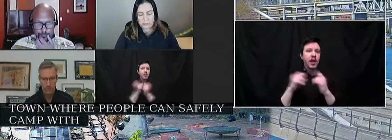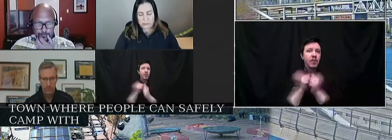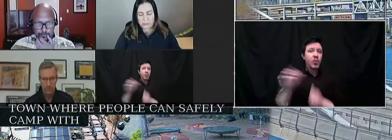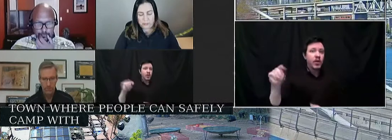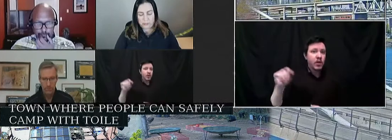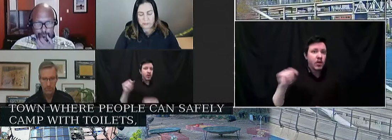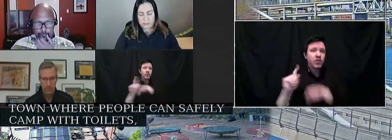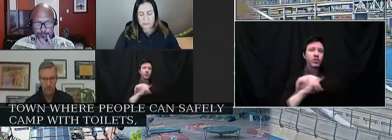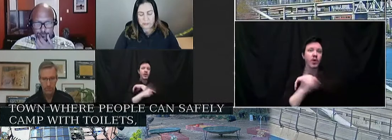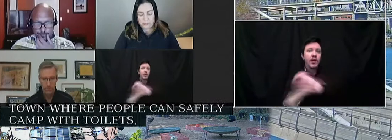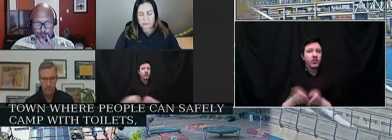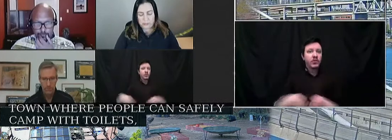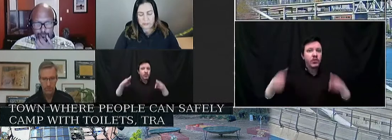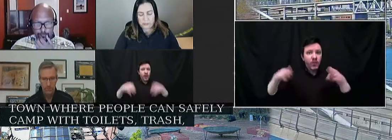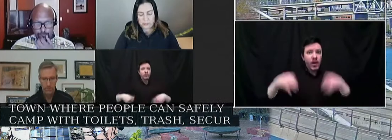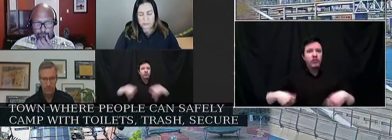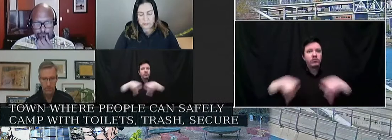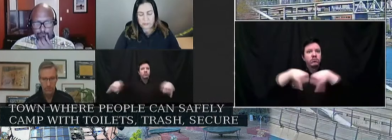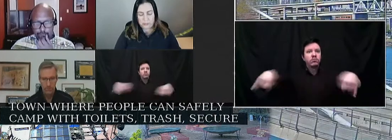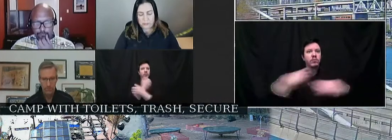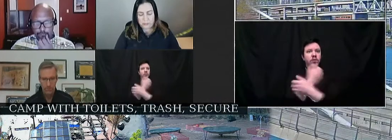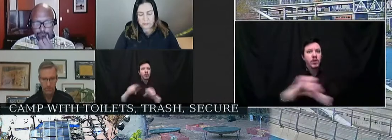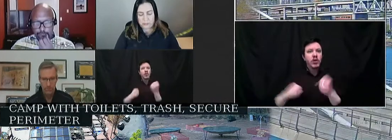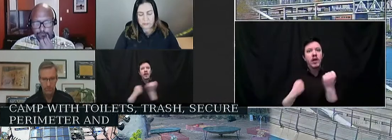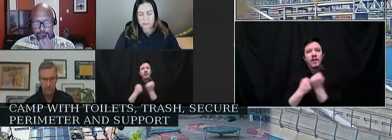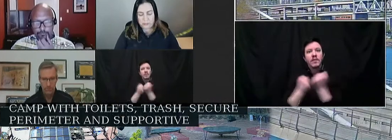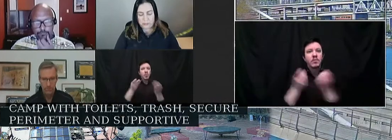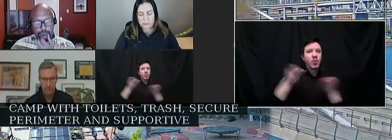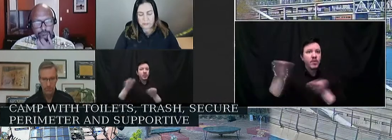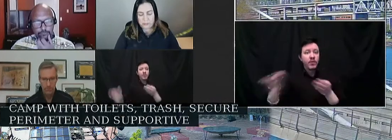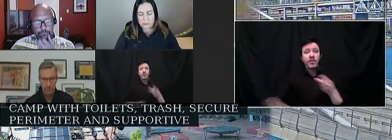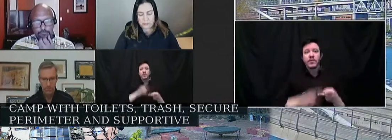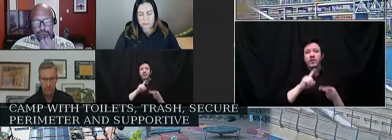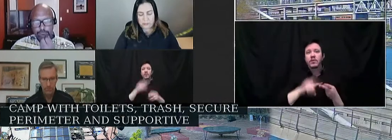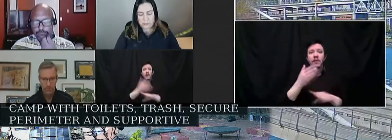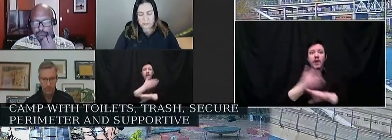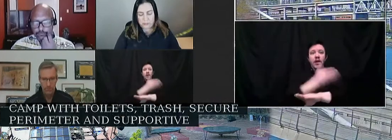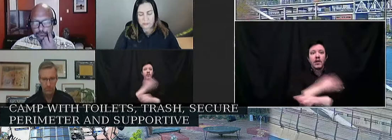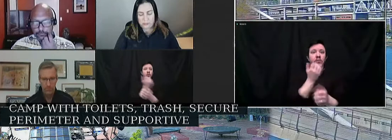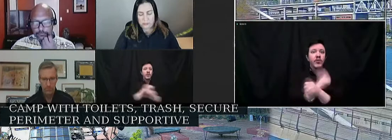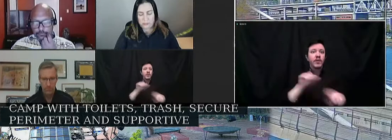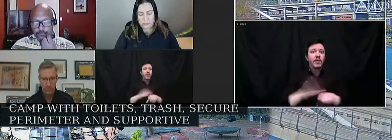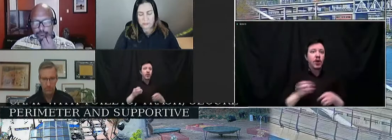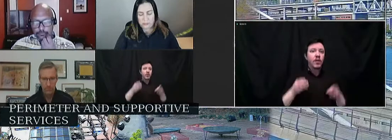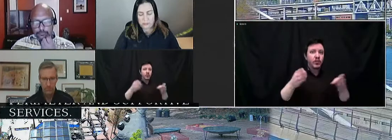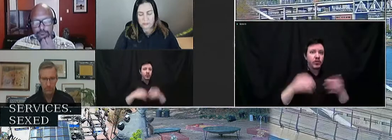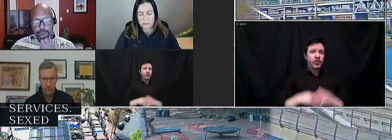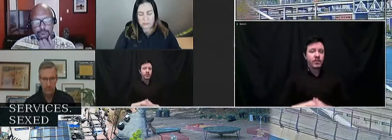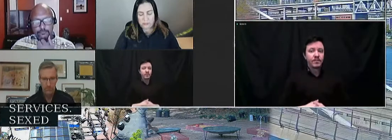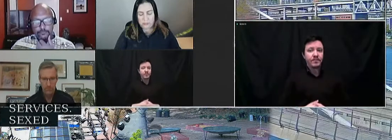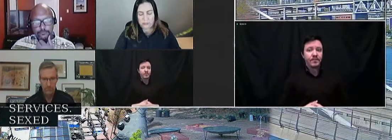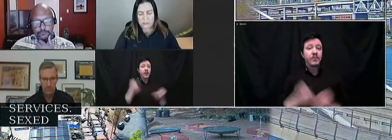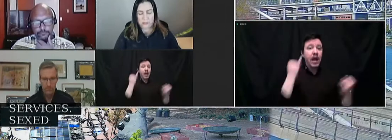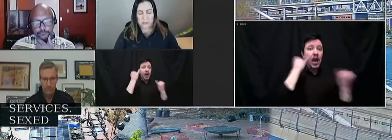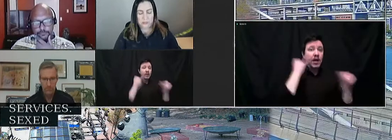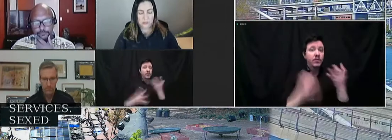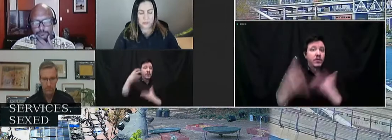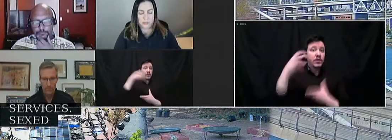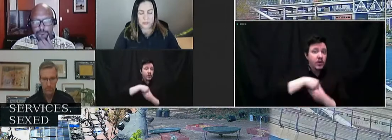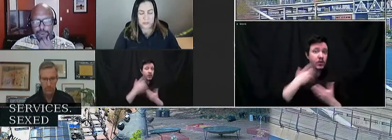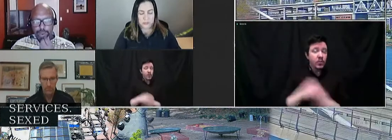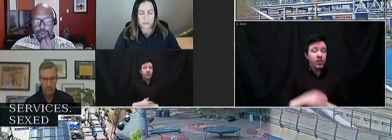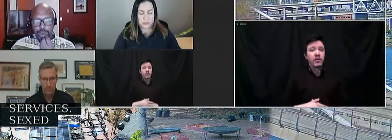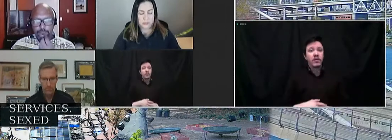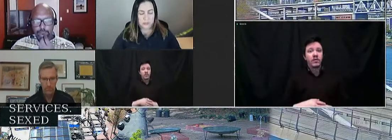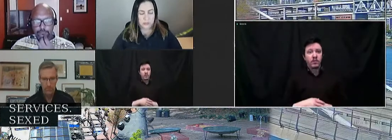secure perimeter and supportive services. Second, improve safety on the street. Ideas for this include rapidly